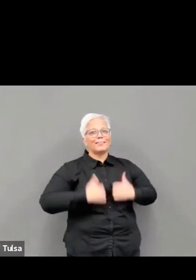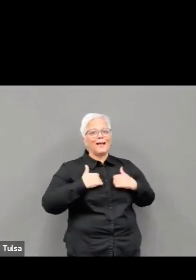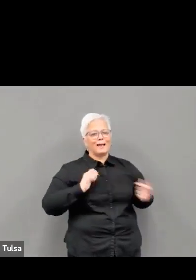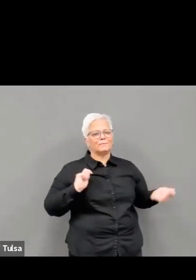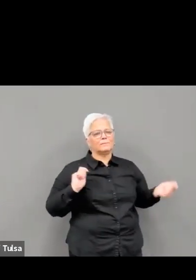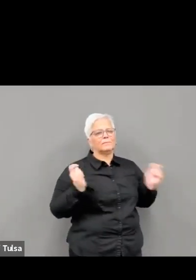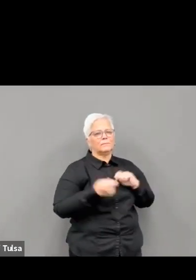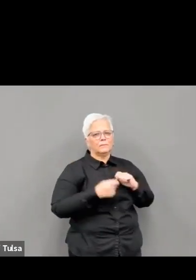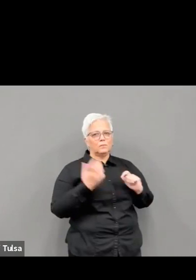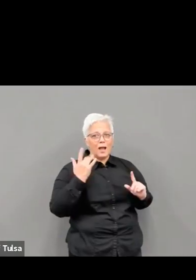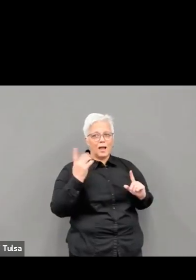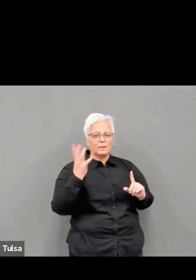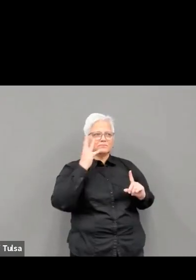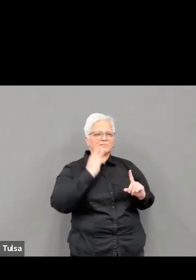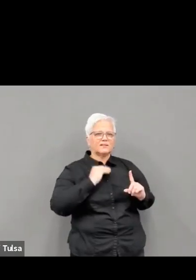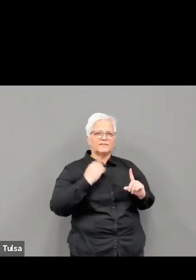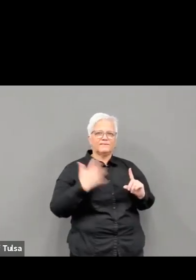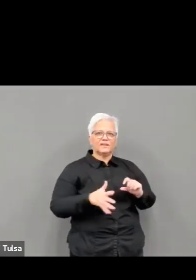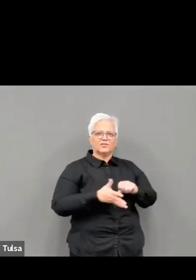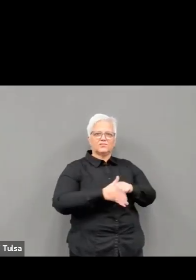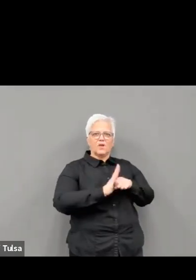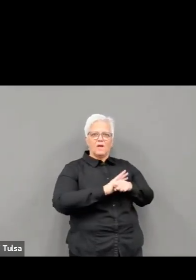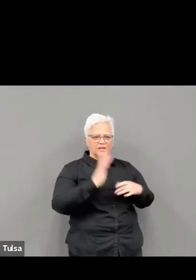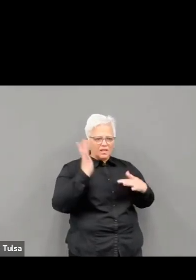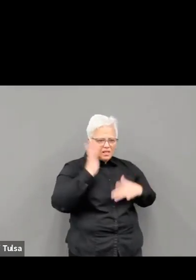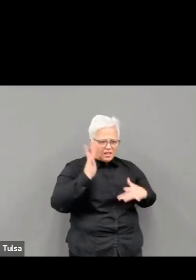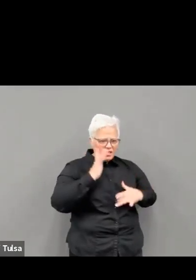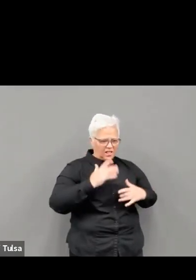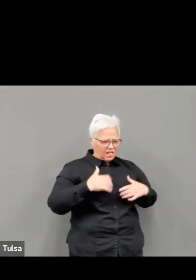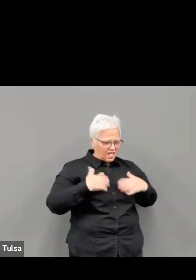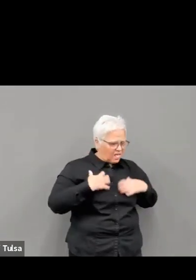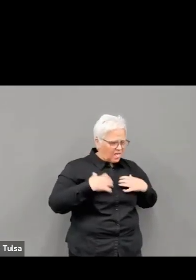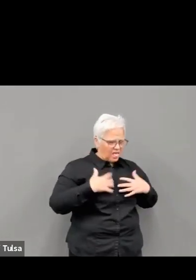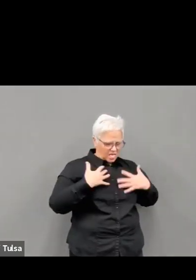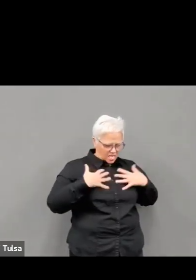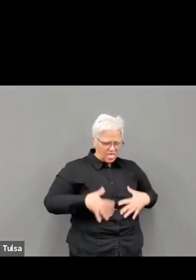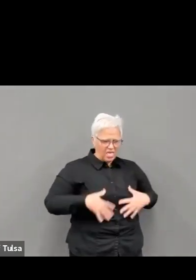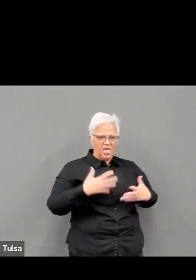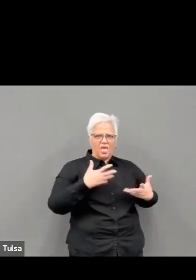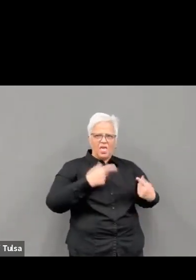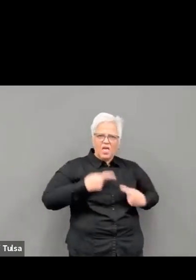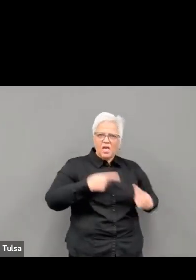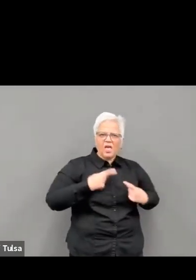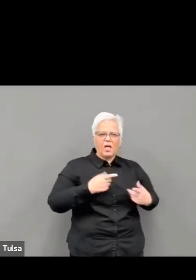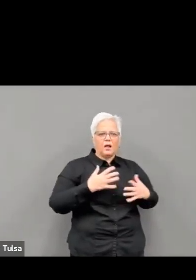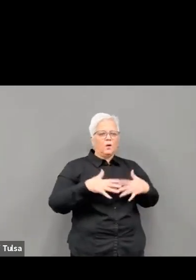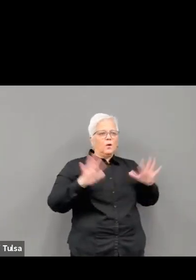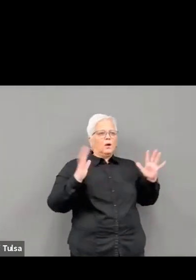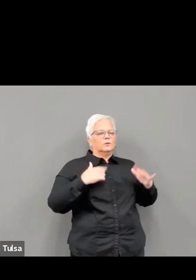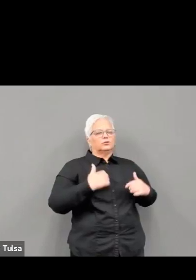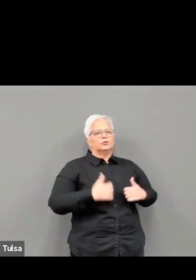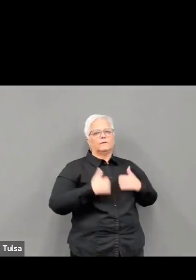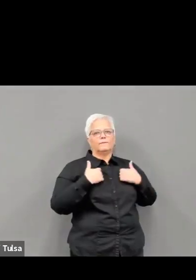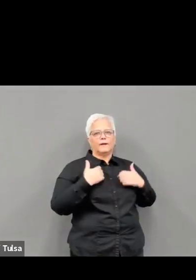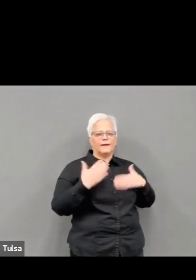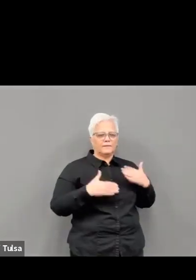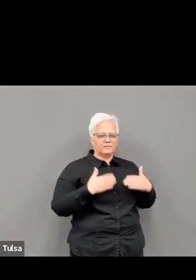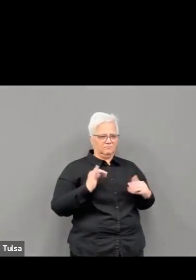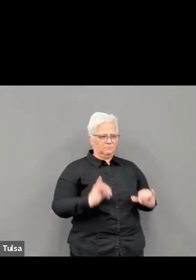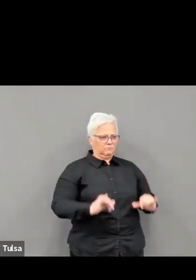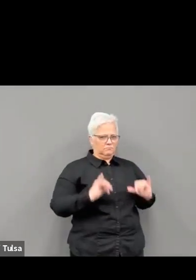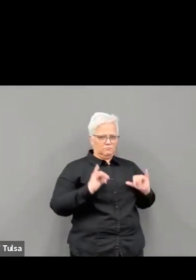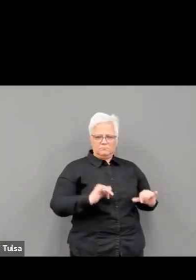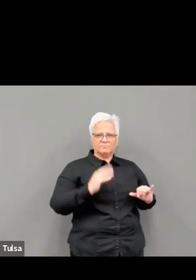receiving both of her vaccines. And she is set to celebrate her 92nd birthday in May, and we will be getting together being